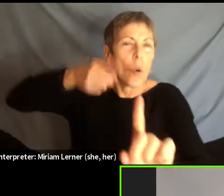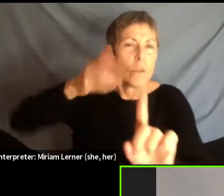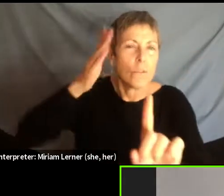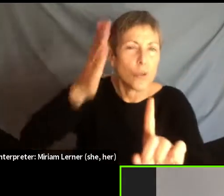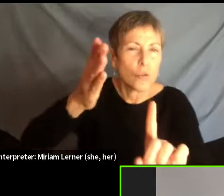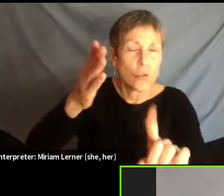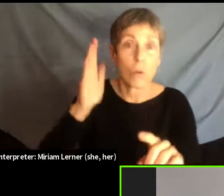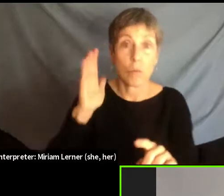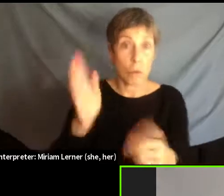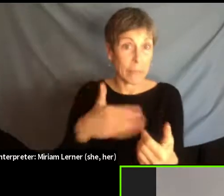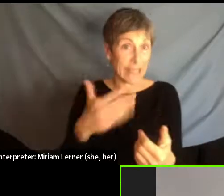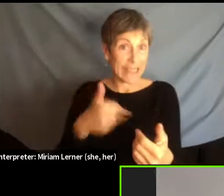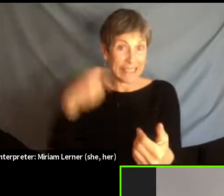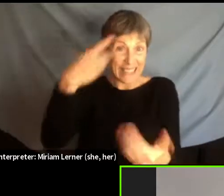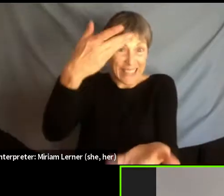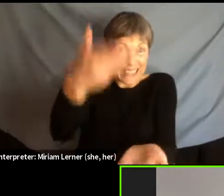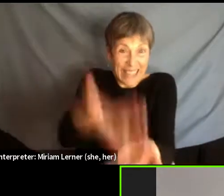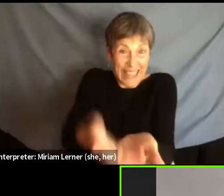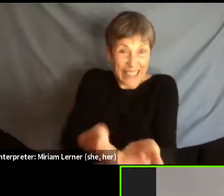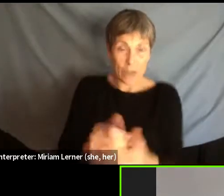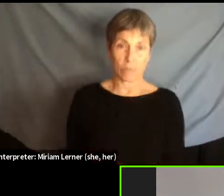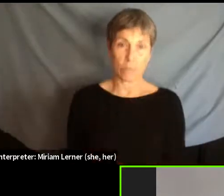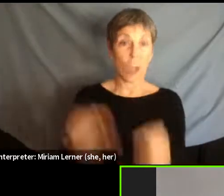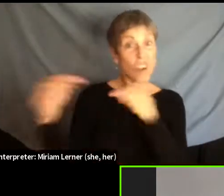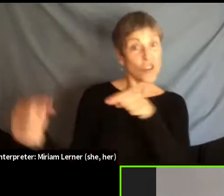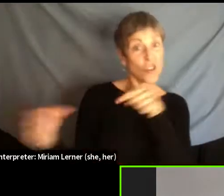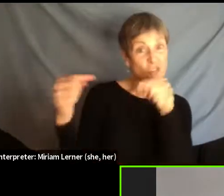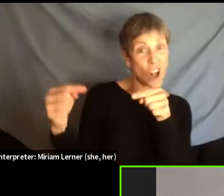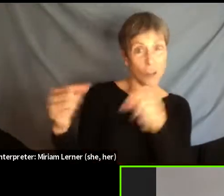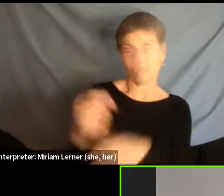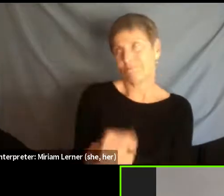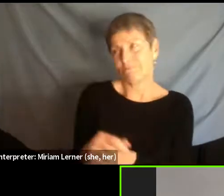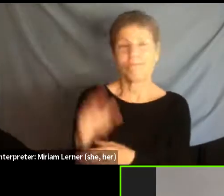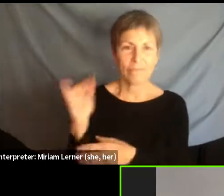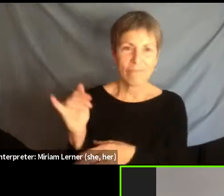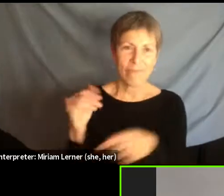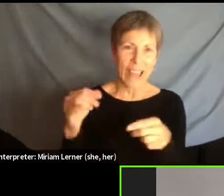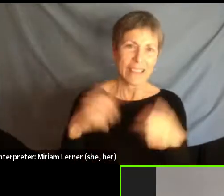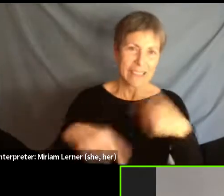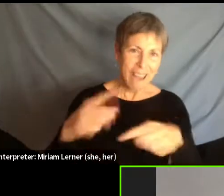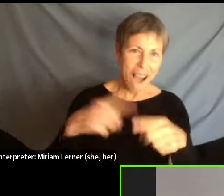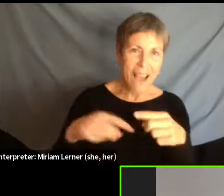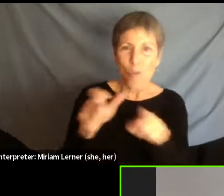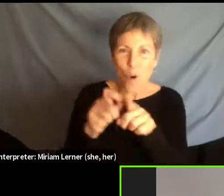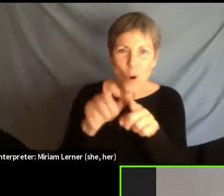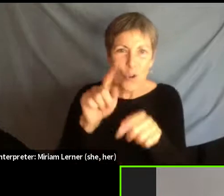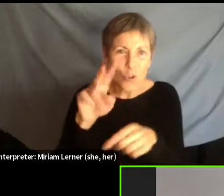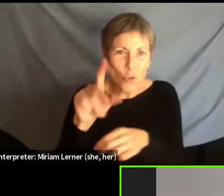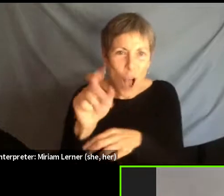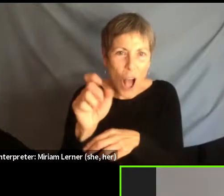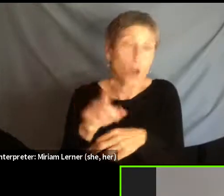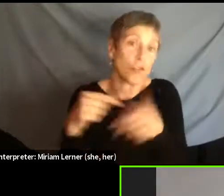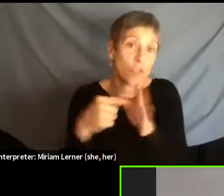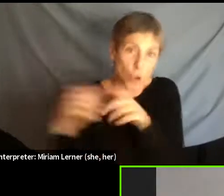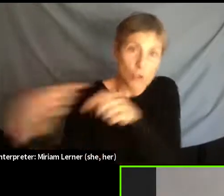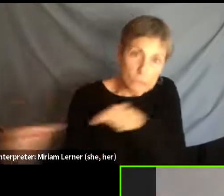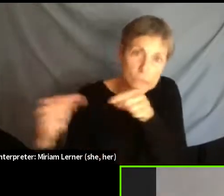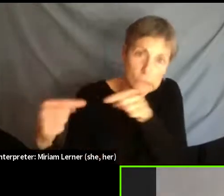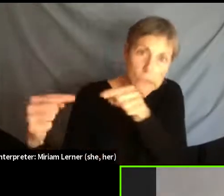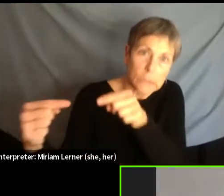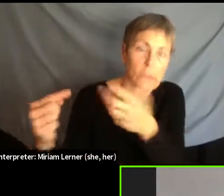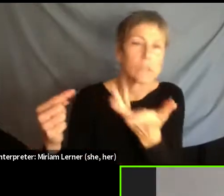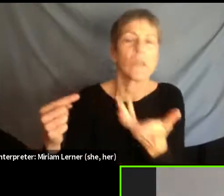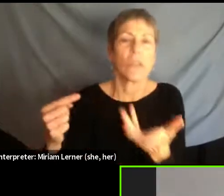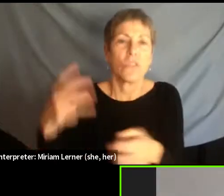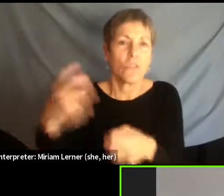road. It's they don't call it a struggle for nothing. So I think that at the end, yes, the hope is, and I firmly